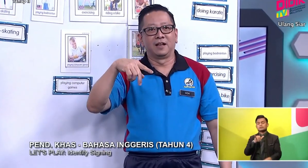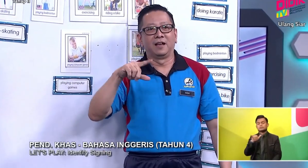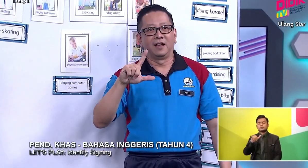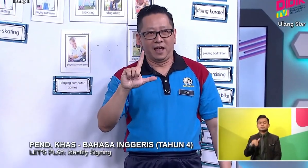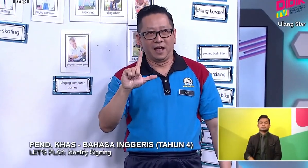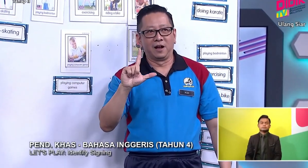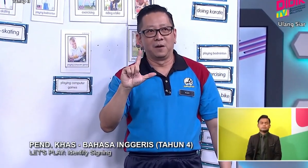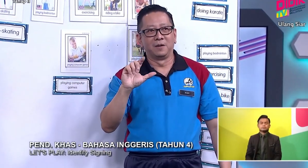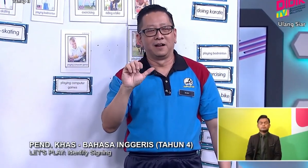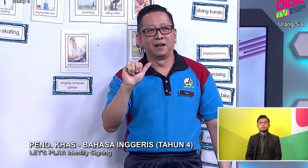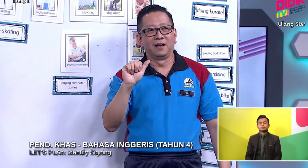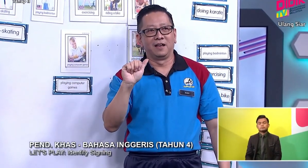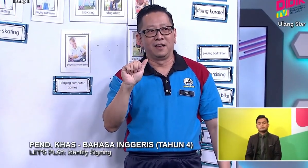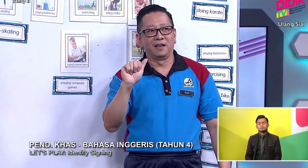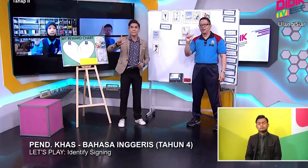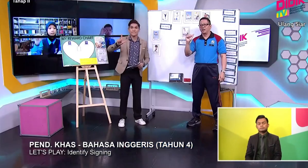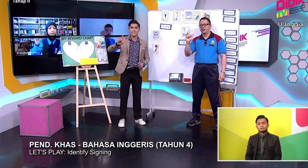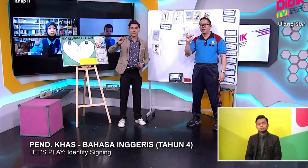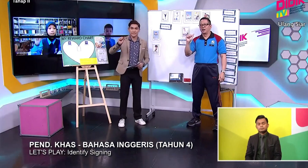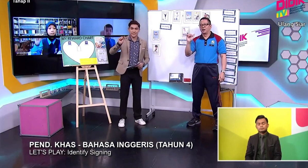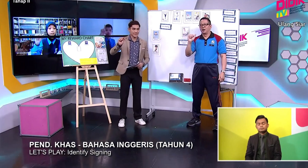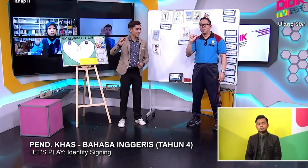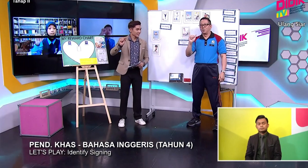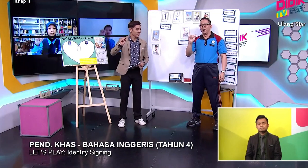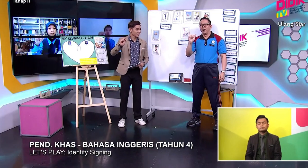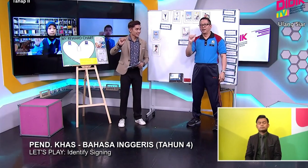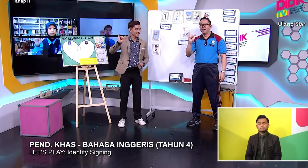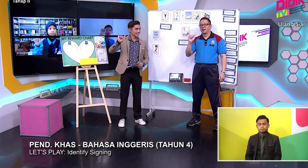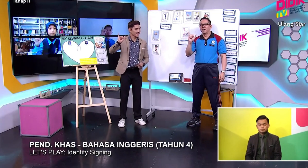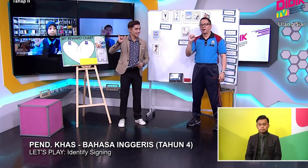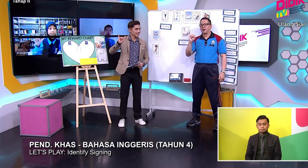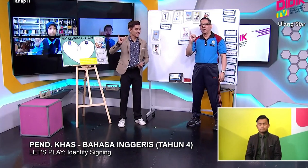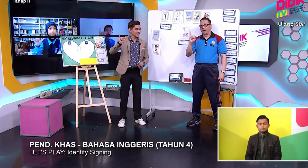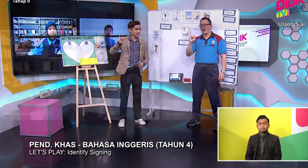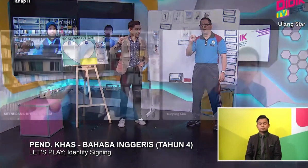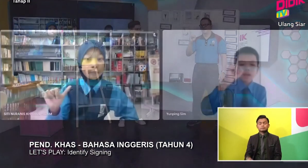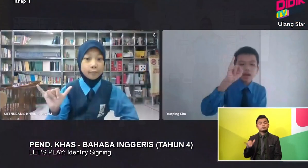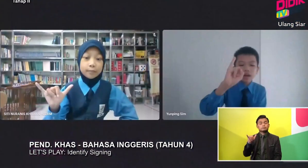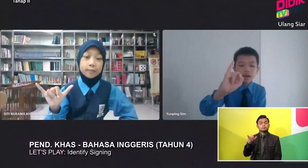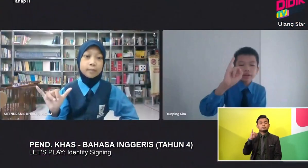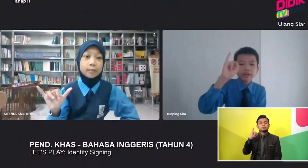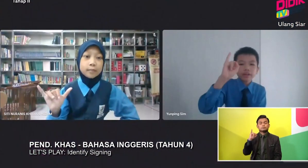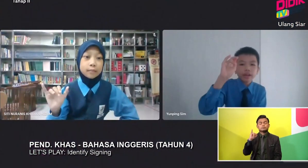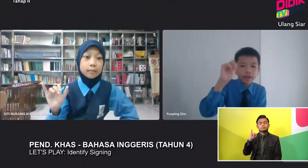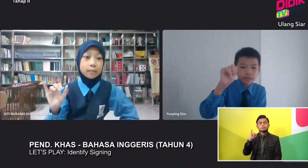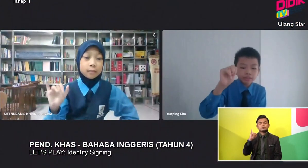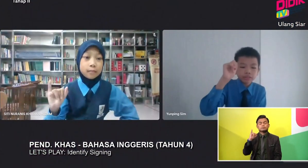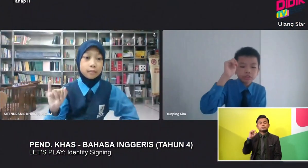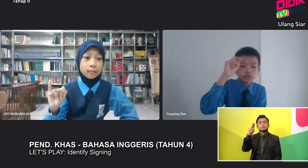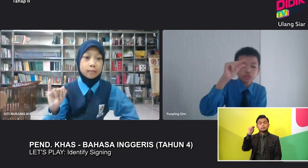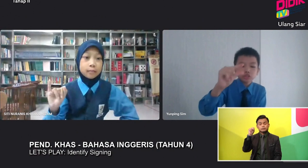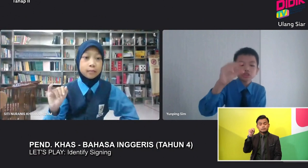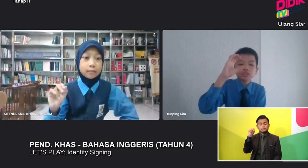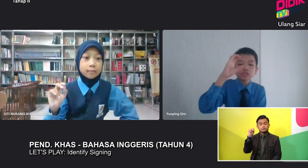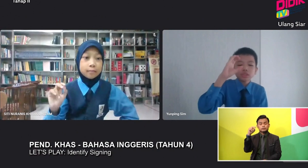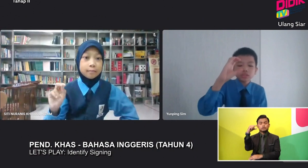L A Y I N